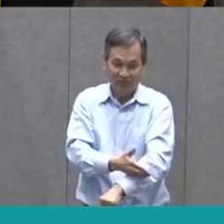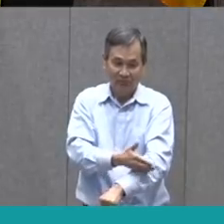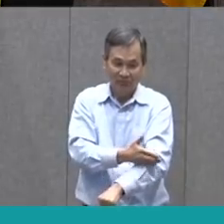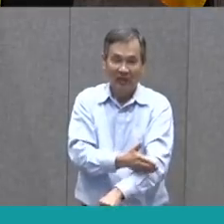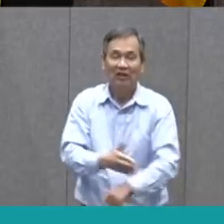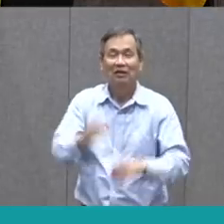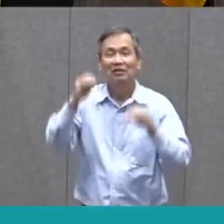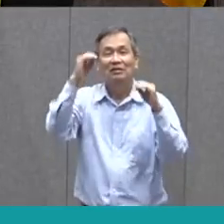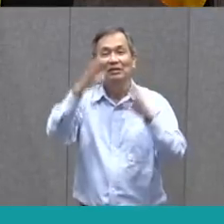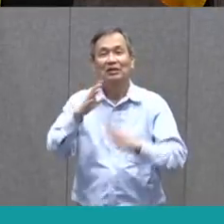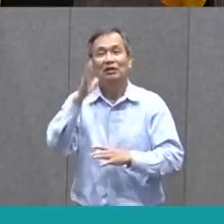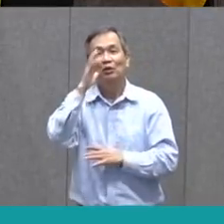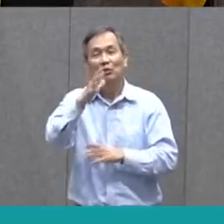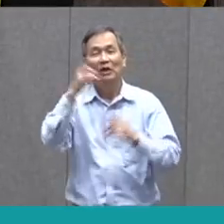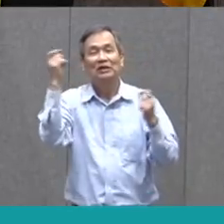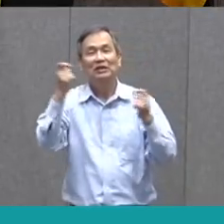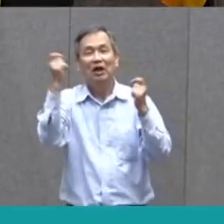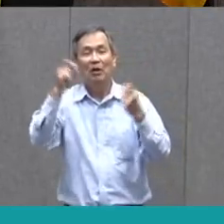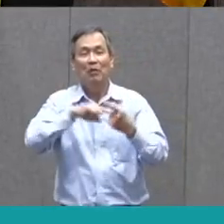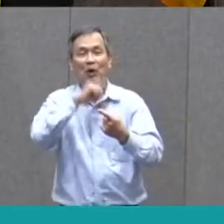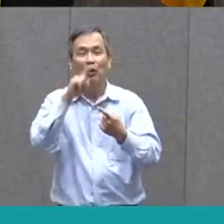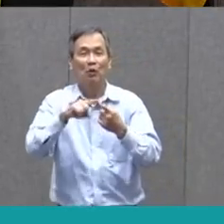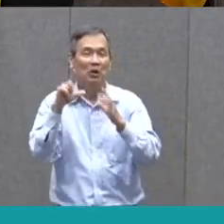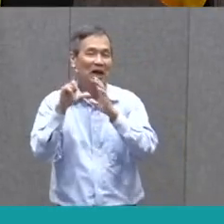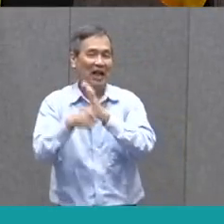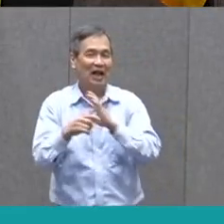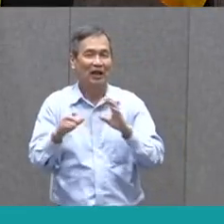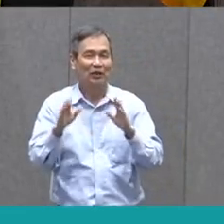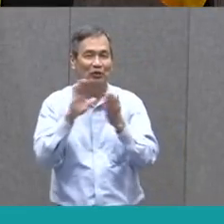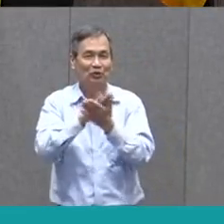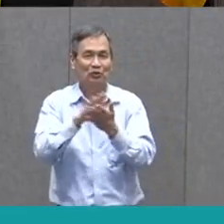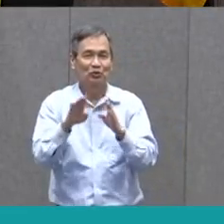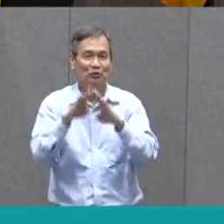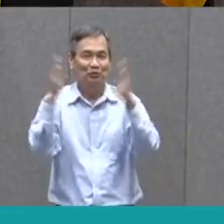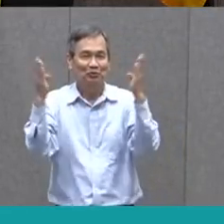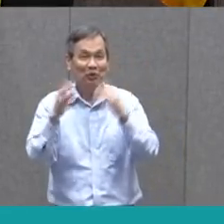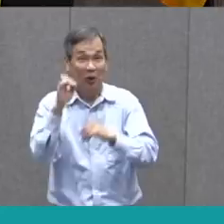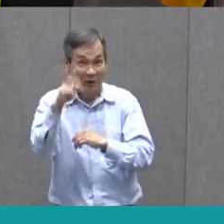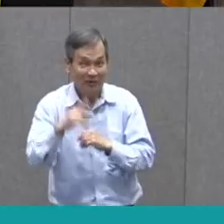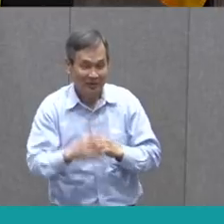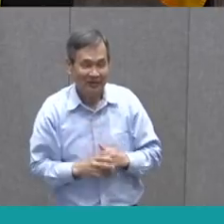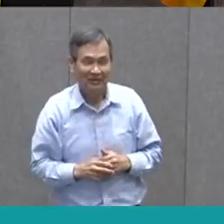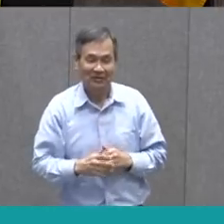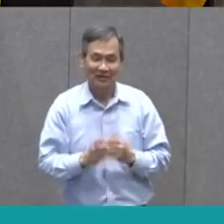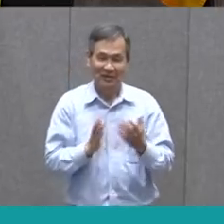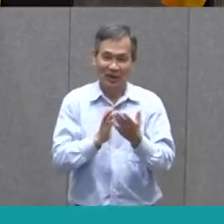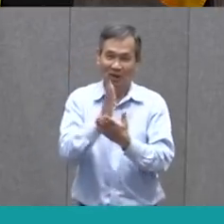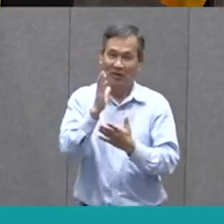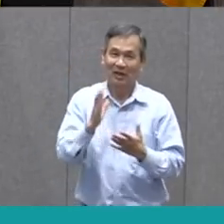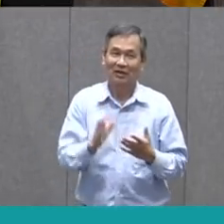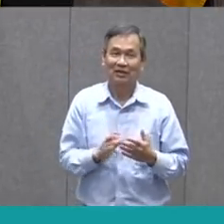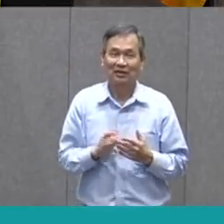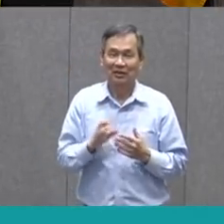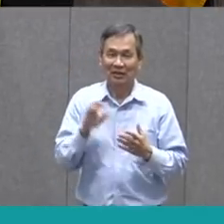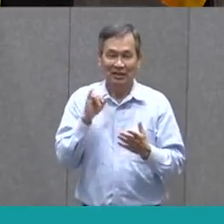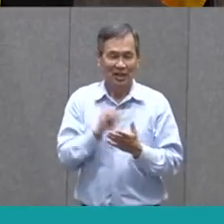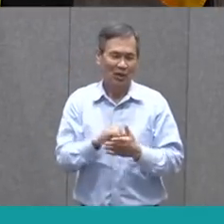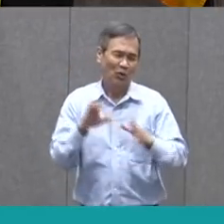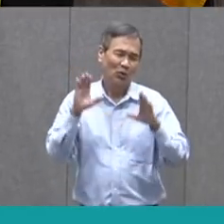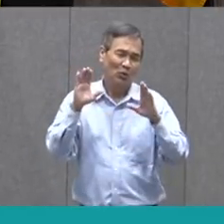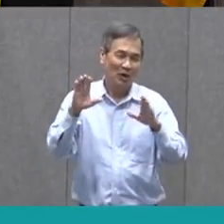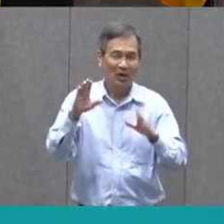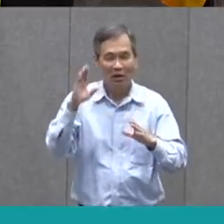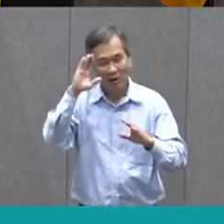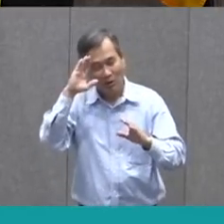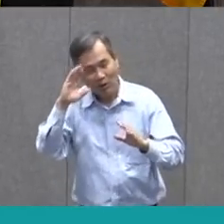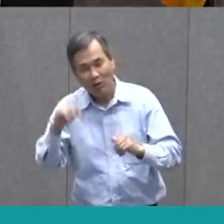going to celebrate that once we get back to our classrooms. So, all right. Well, that was wonderful. And I hope